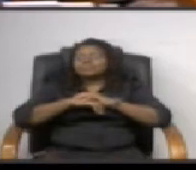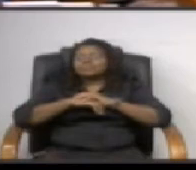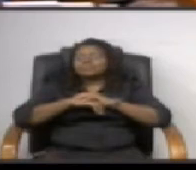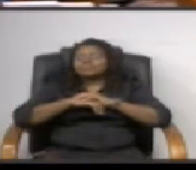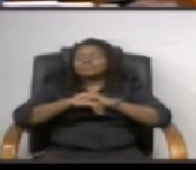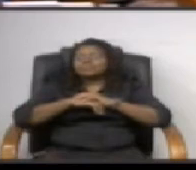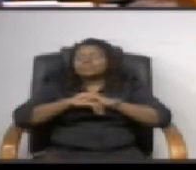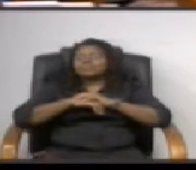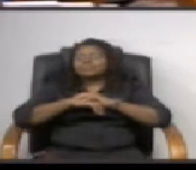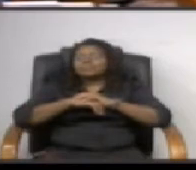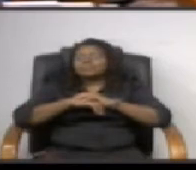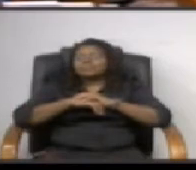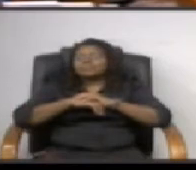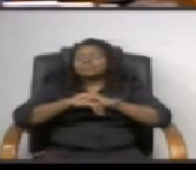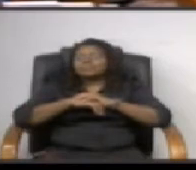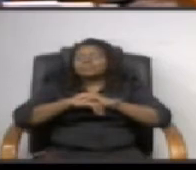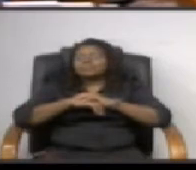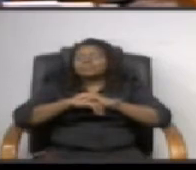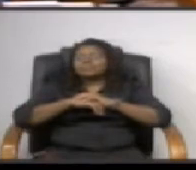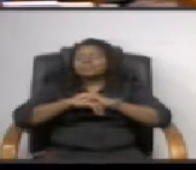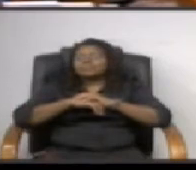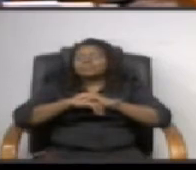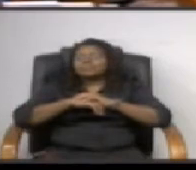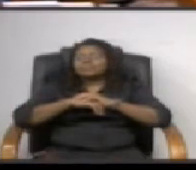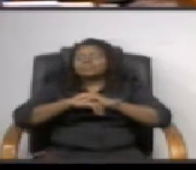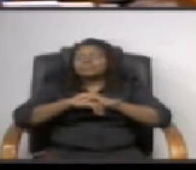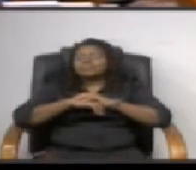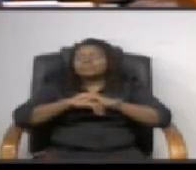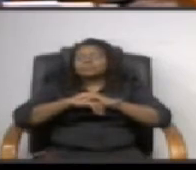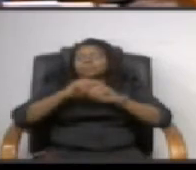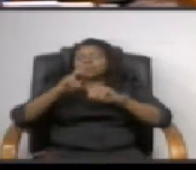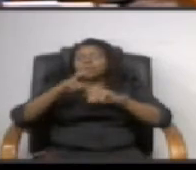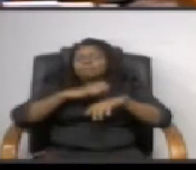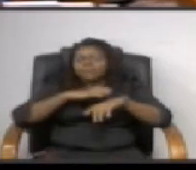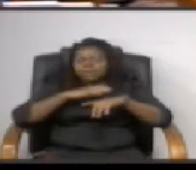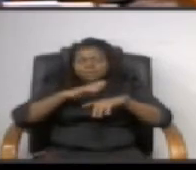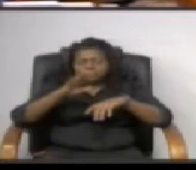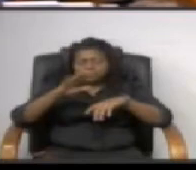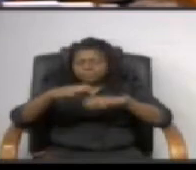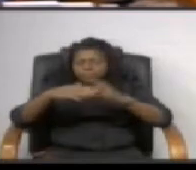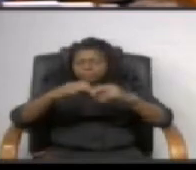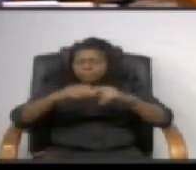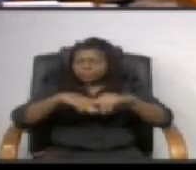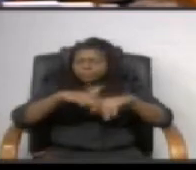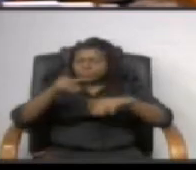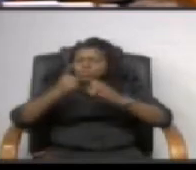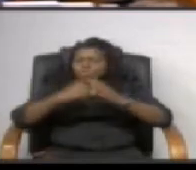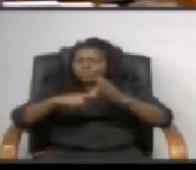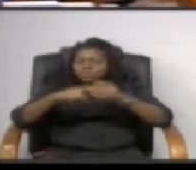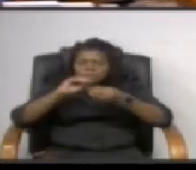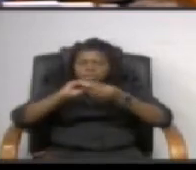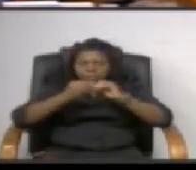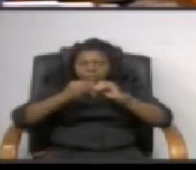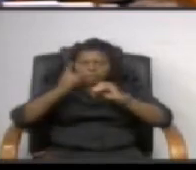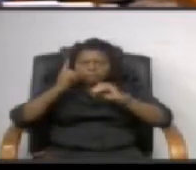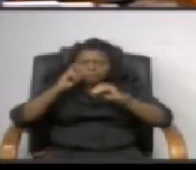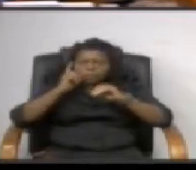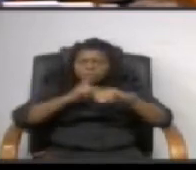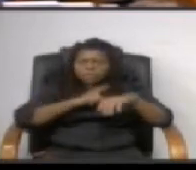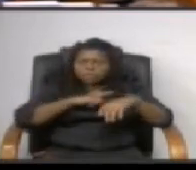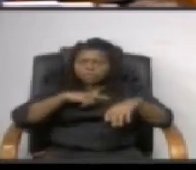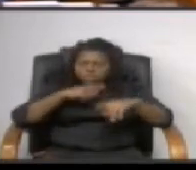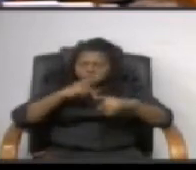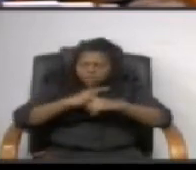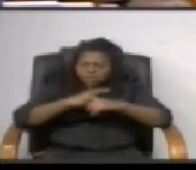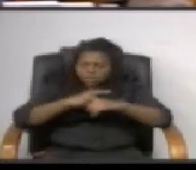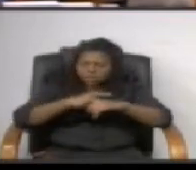anyway uh what is the letter of the legislation i mean the number of the legislation do we know is there such